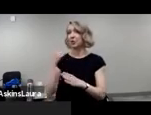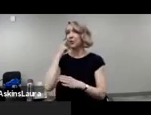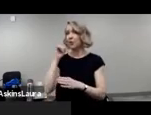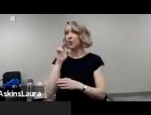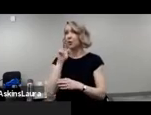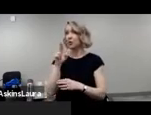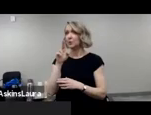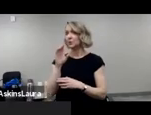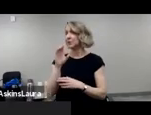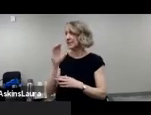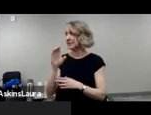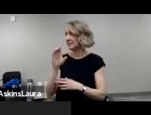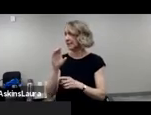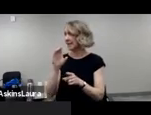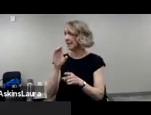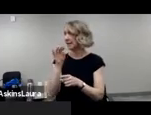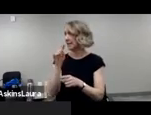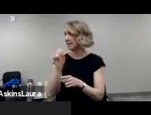With that, thank you.